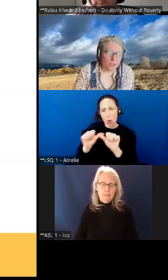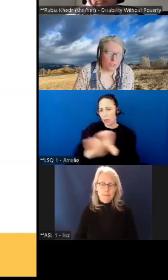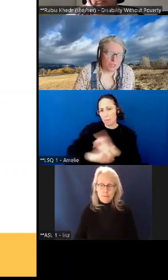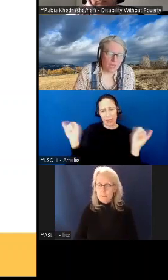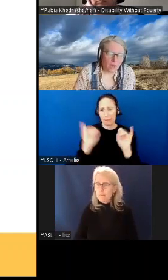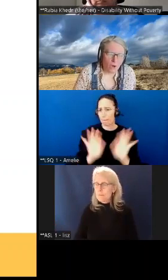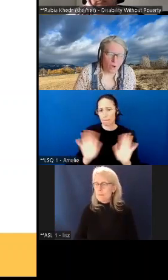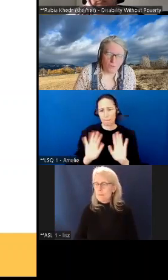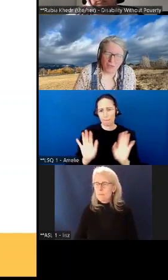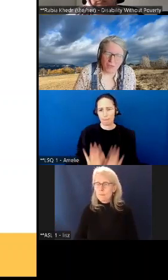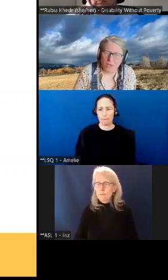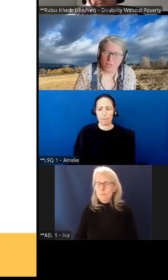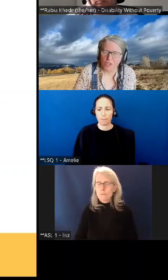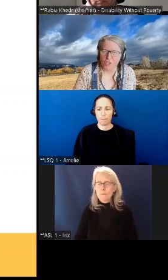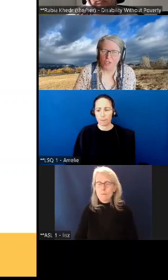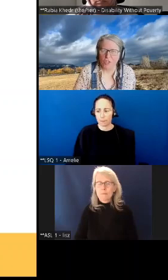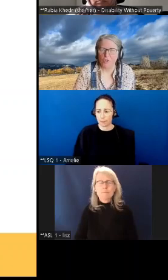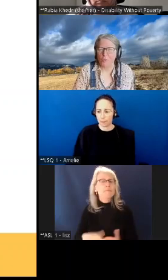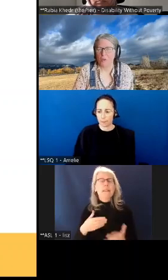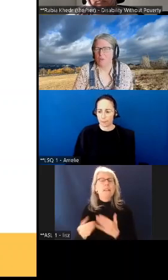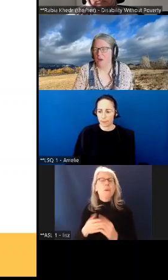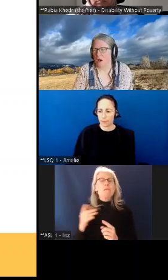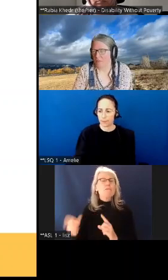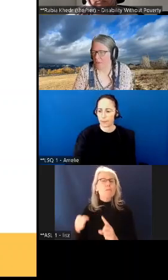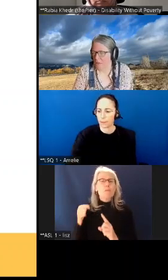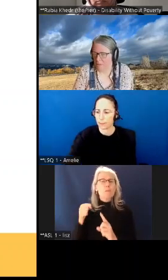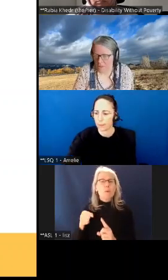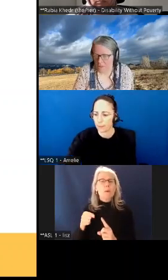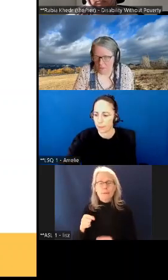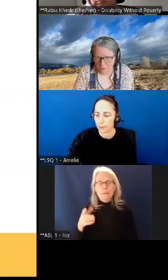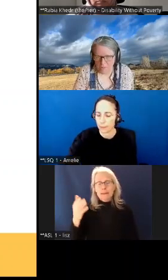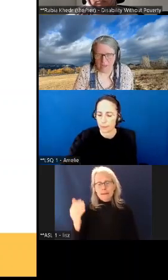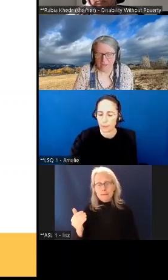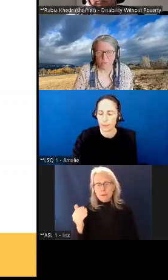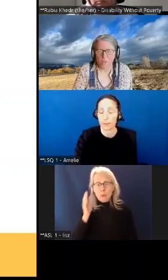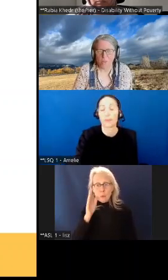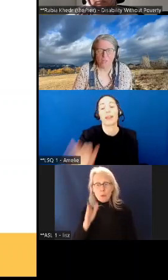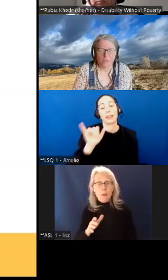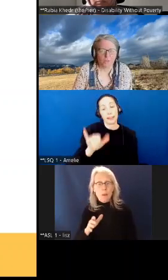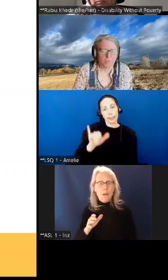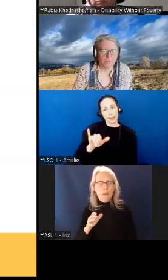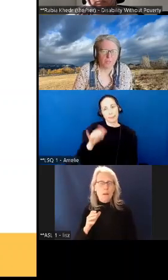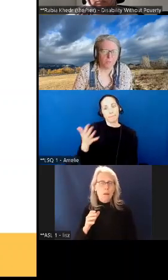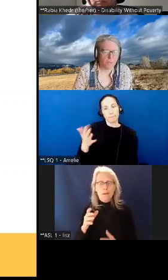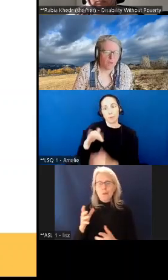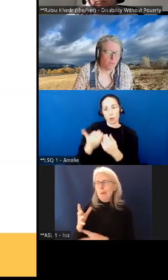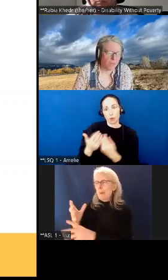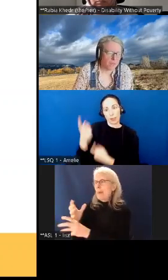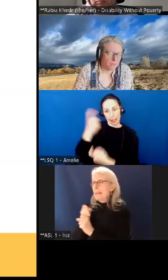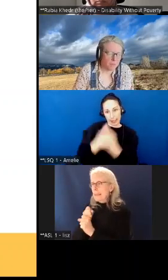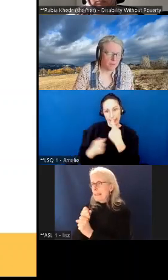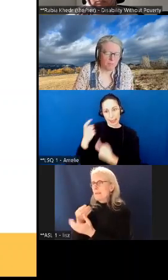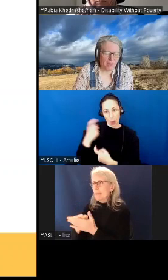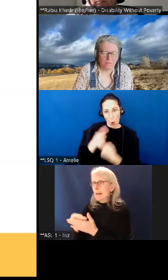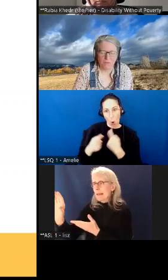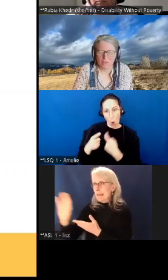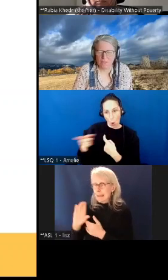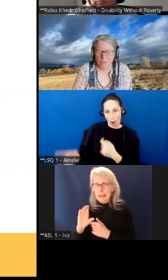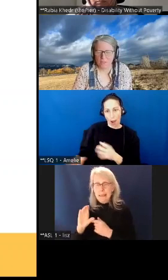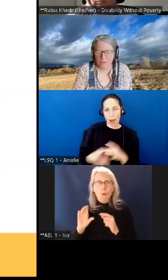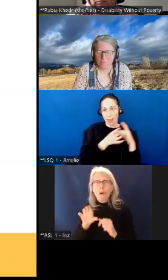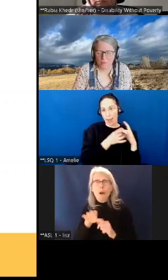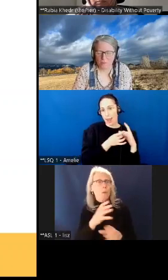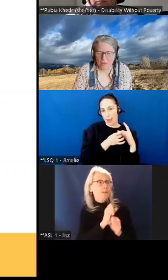so just to say all of the questions to do with are they going to be clawbacks will somebody with on this bin of